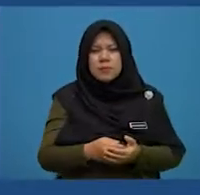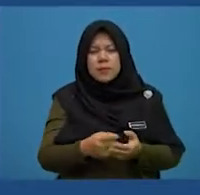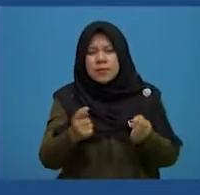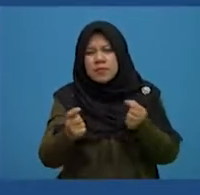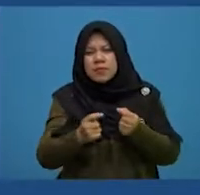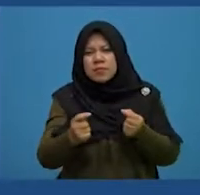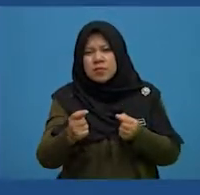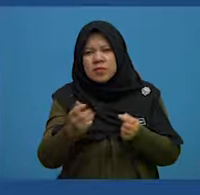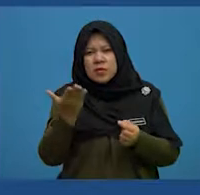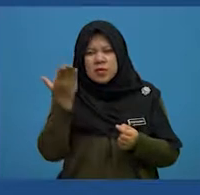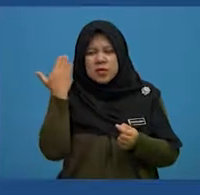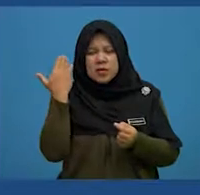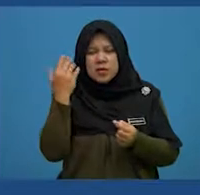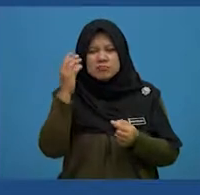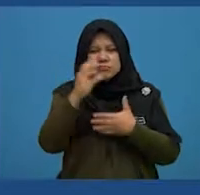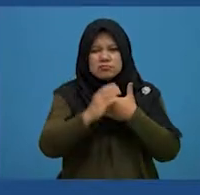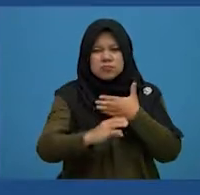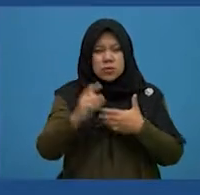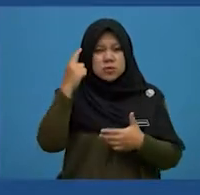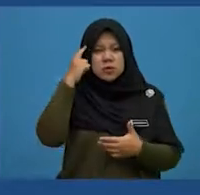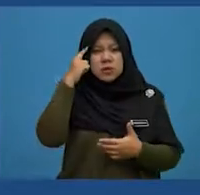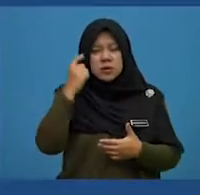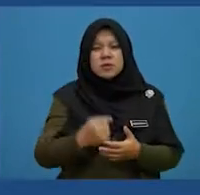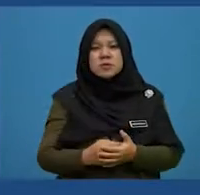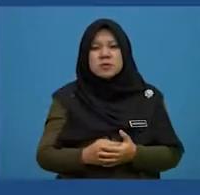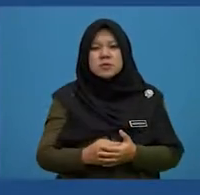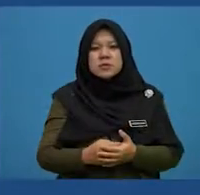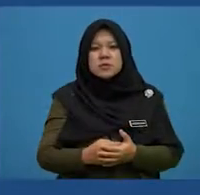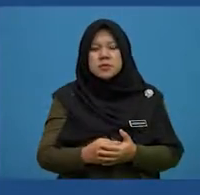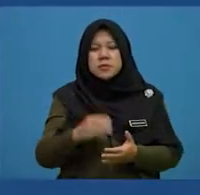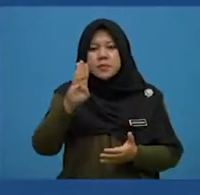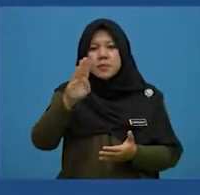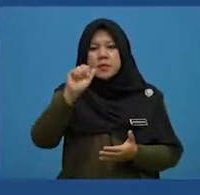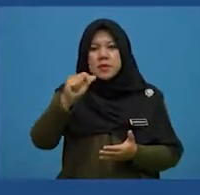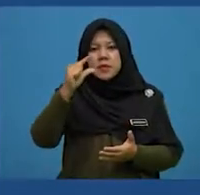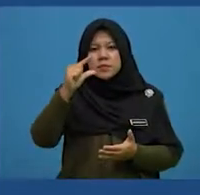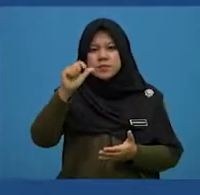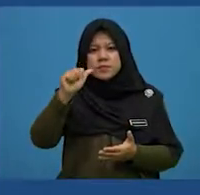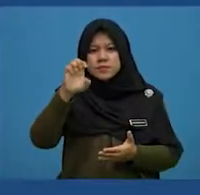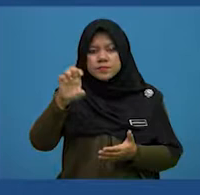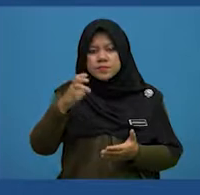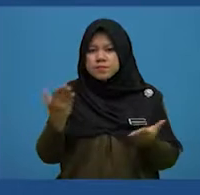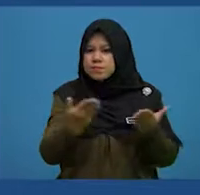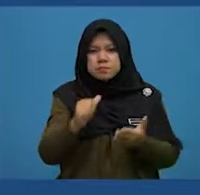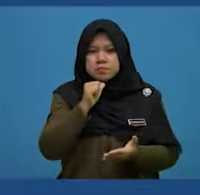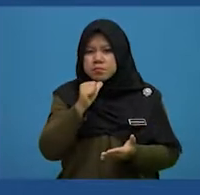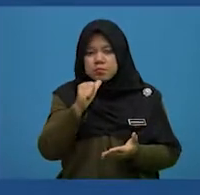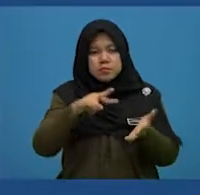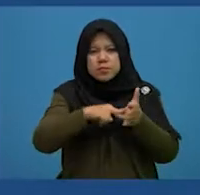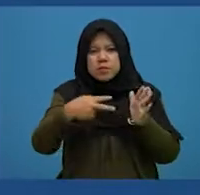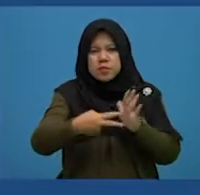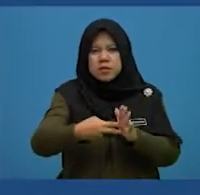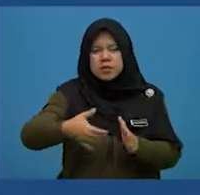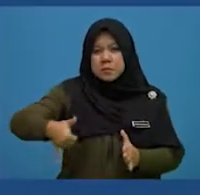treating them like a scar or stigma. Baggage here does not refer to the literal